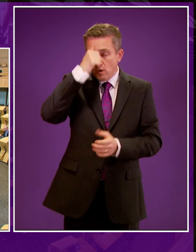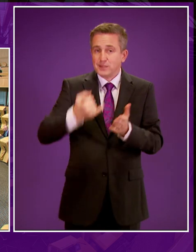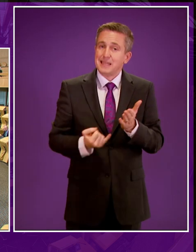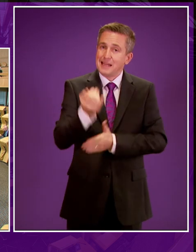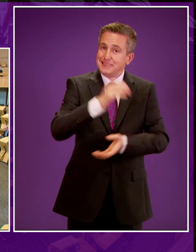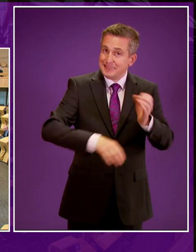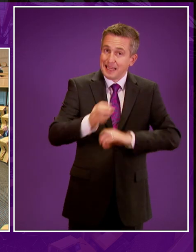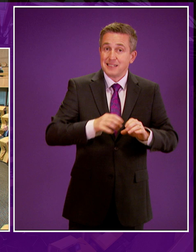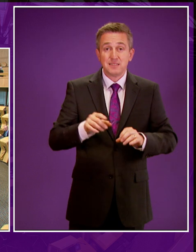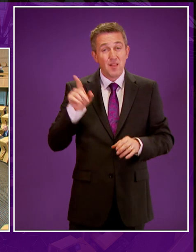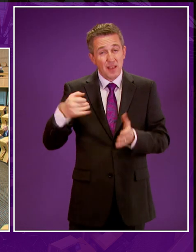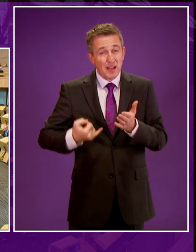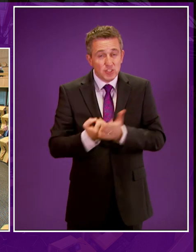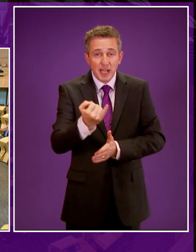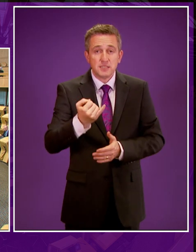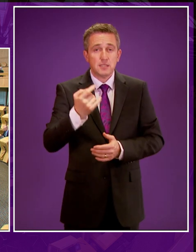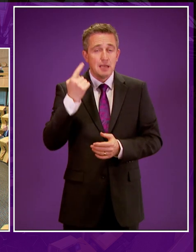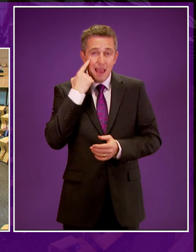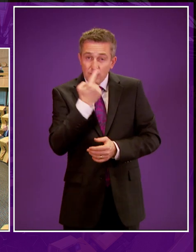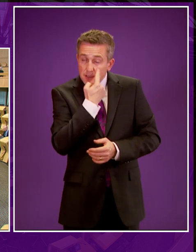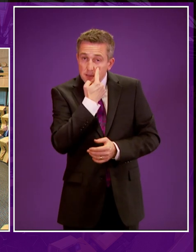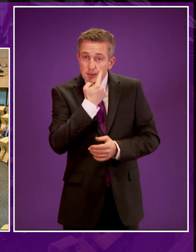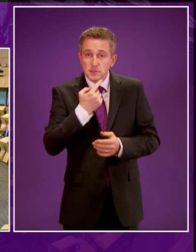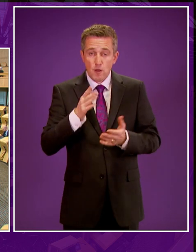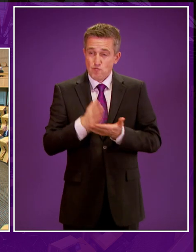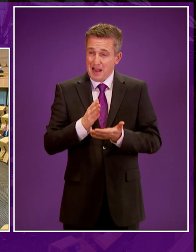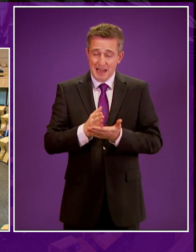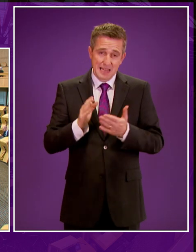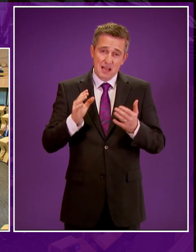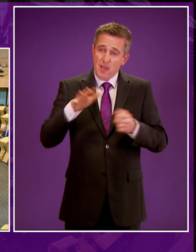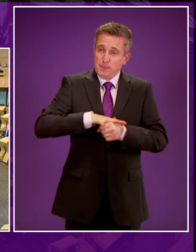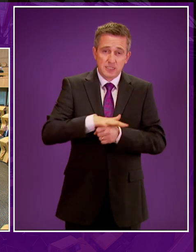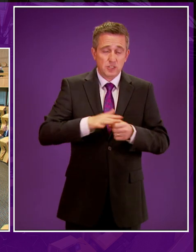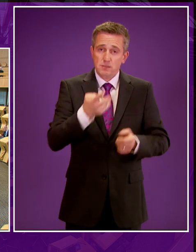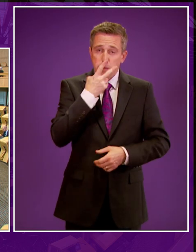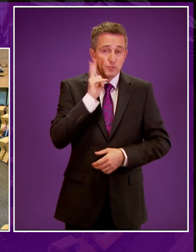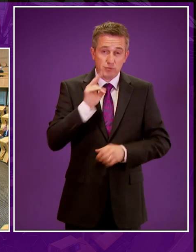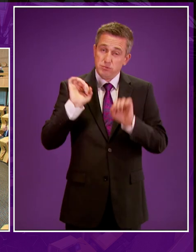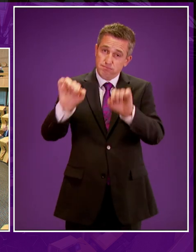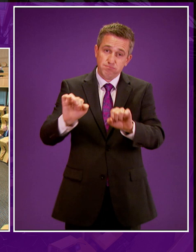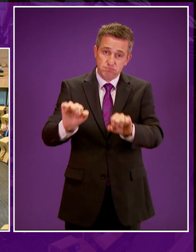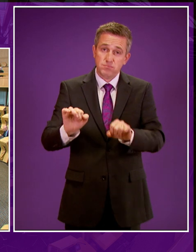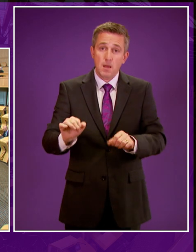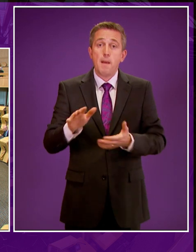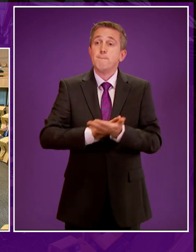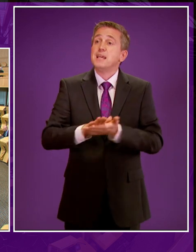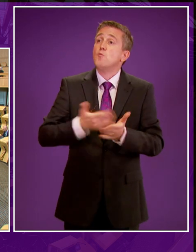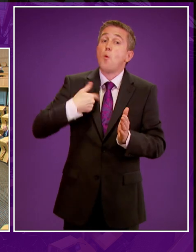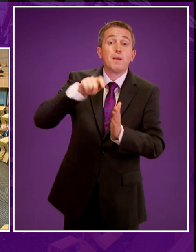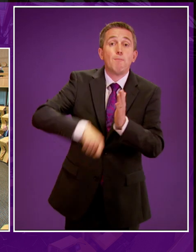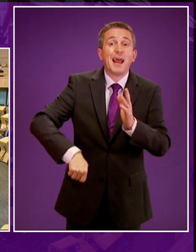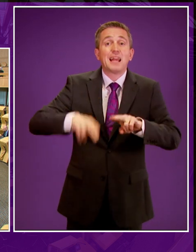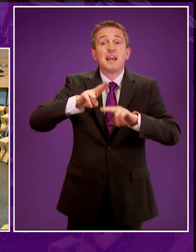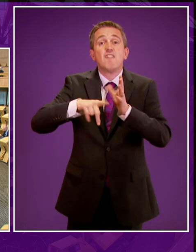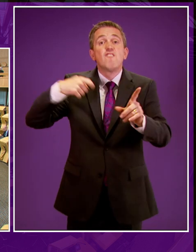they have rejected evidence-based policy making and we know that it is an entirely hypocritical stance. That's all it means that we will be importing fracked